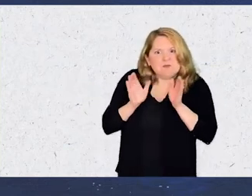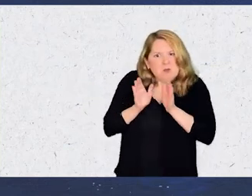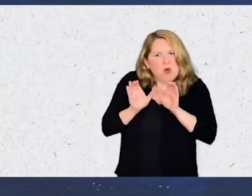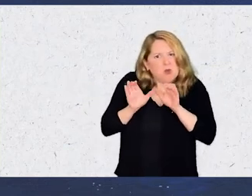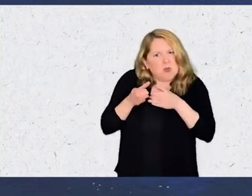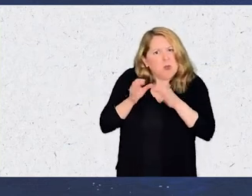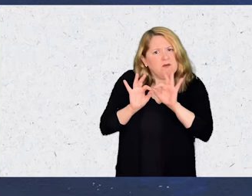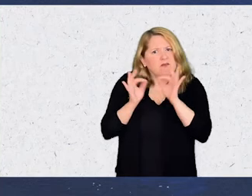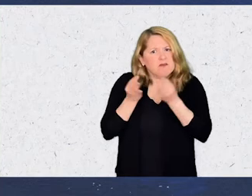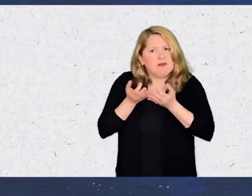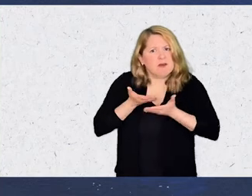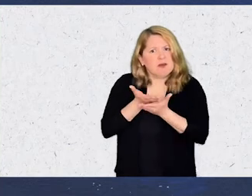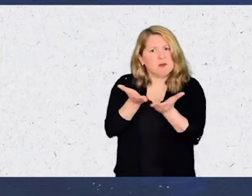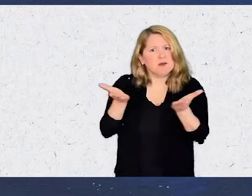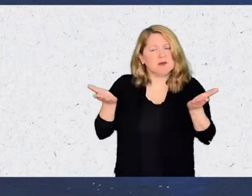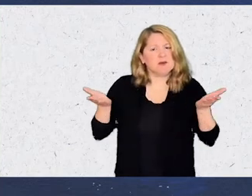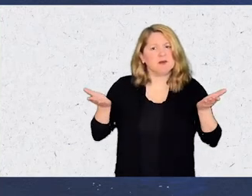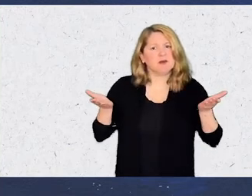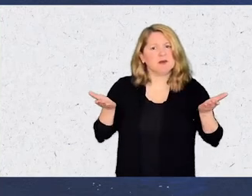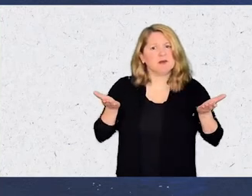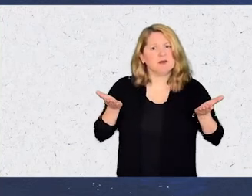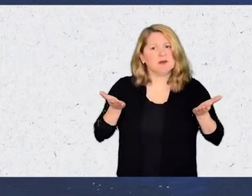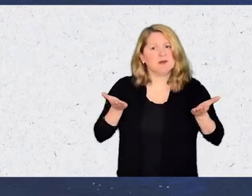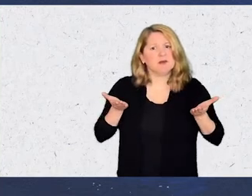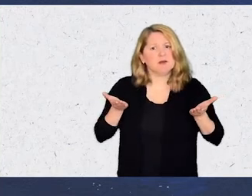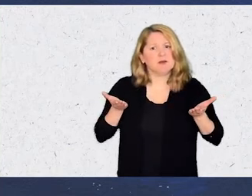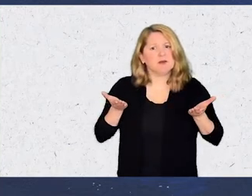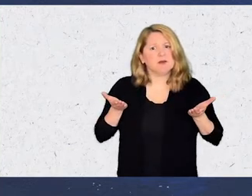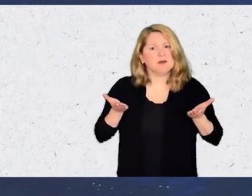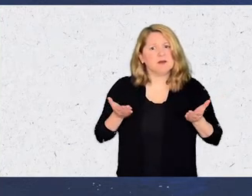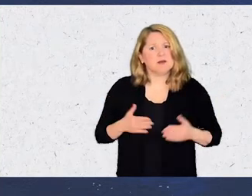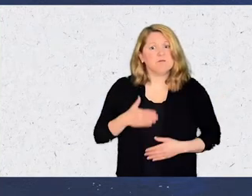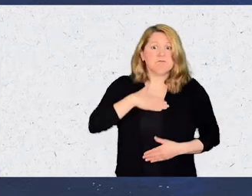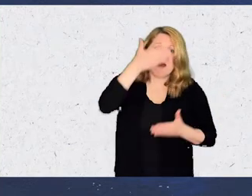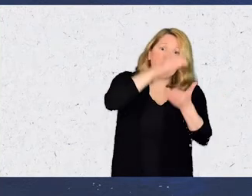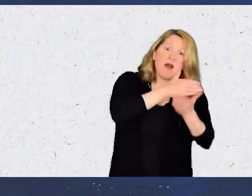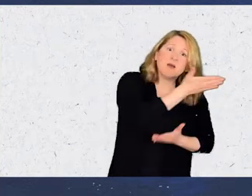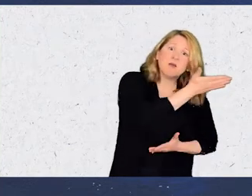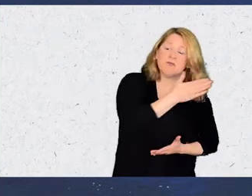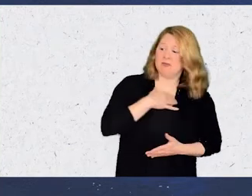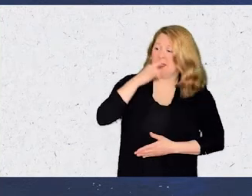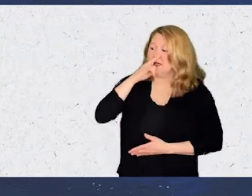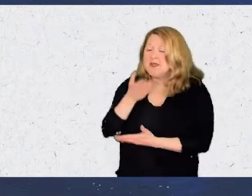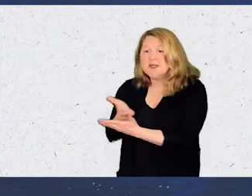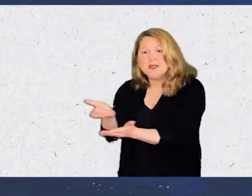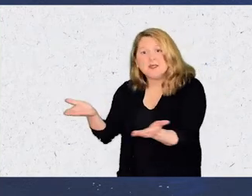small circle of my family, my husband and my kids.